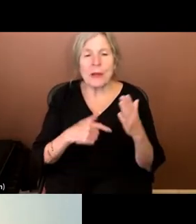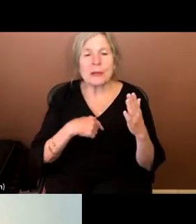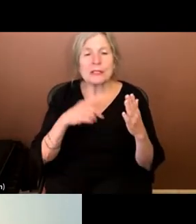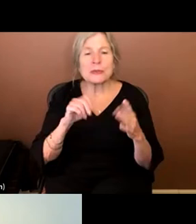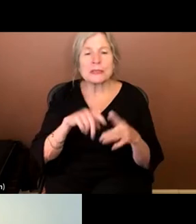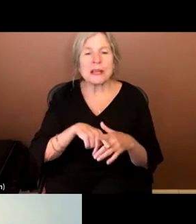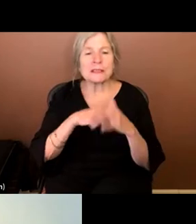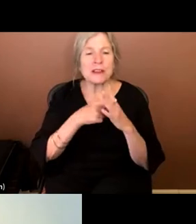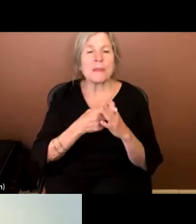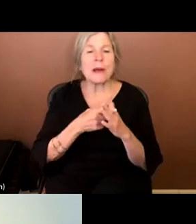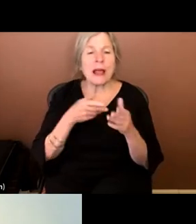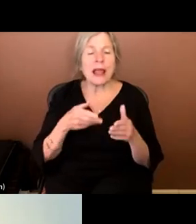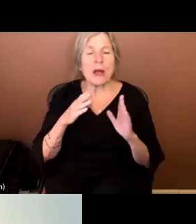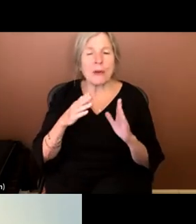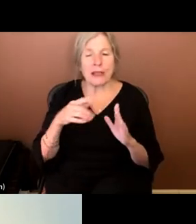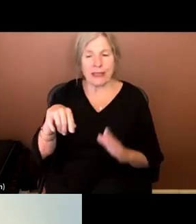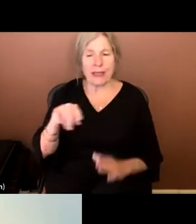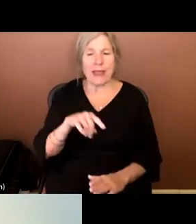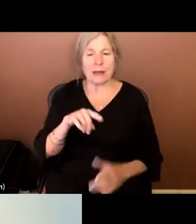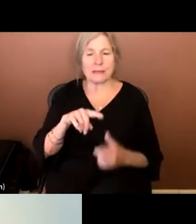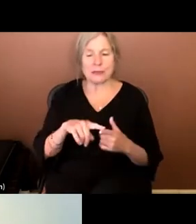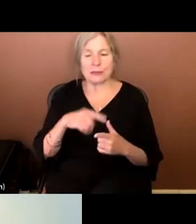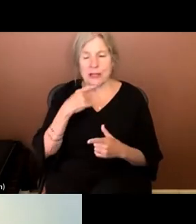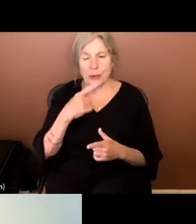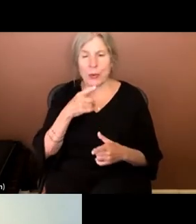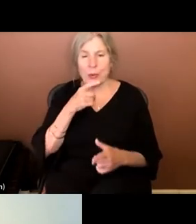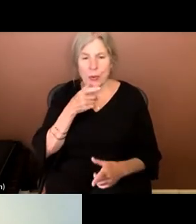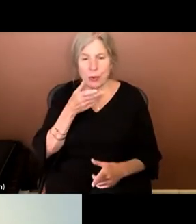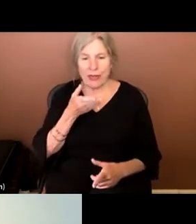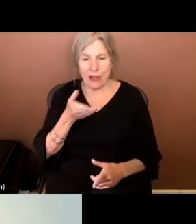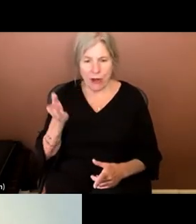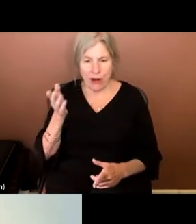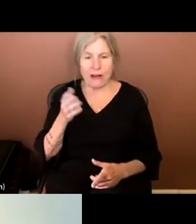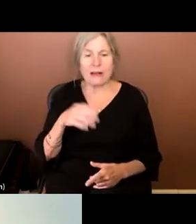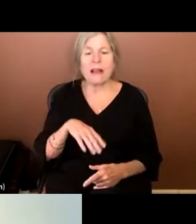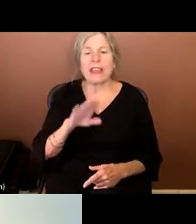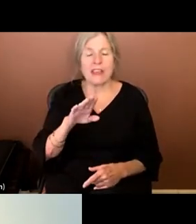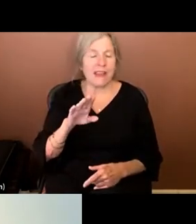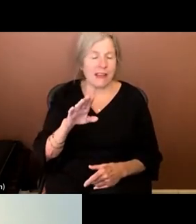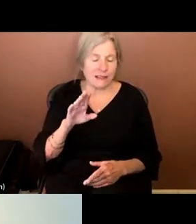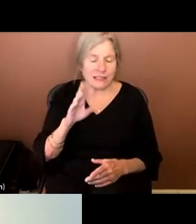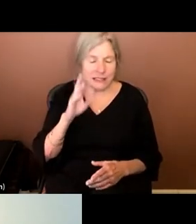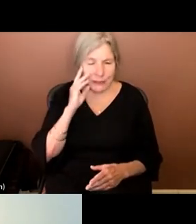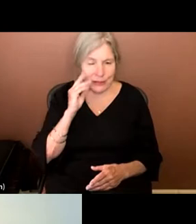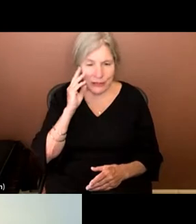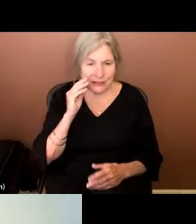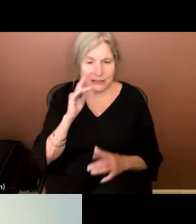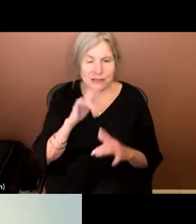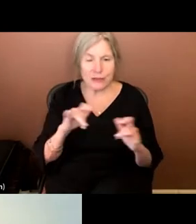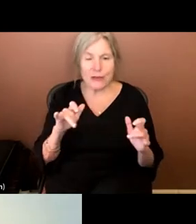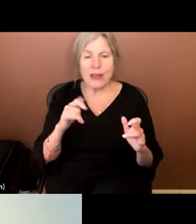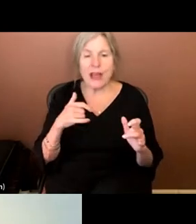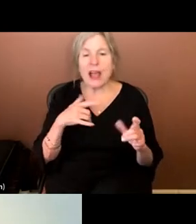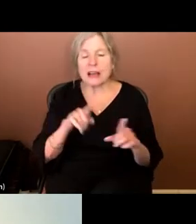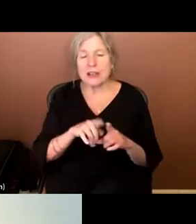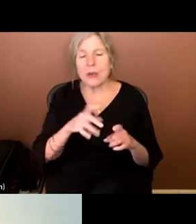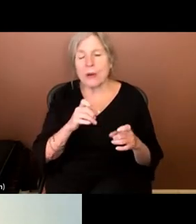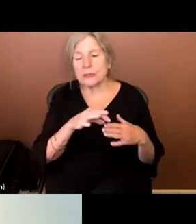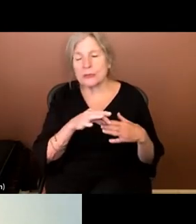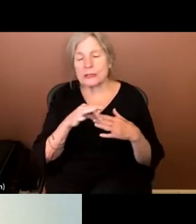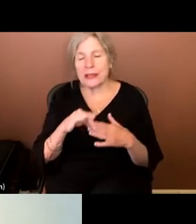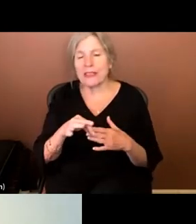I'll start by allowing them to tell you who they are, their credentials, but I also want to steer this in the beginning